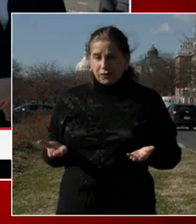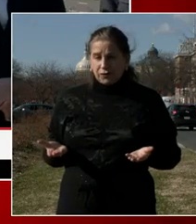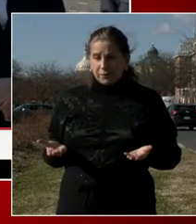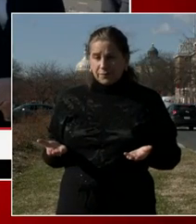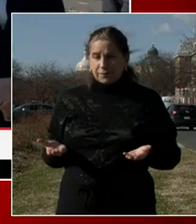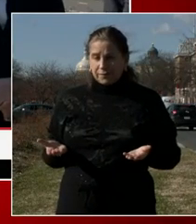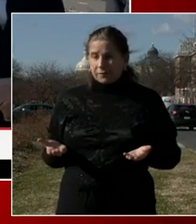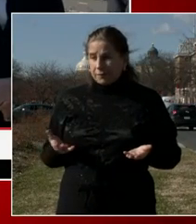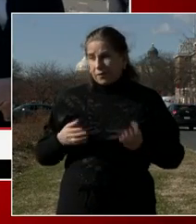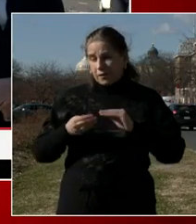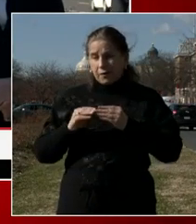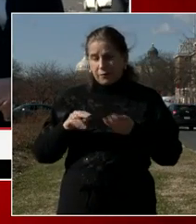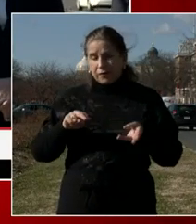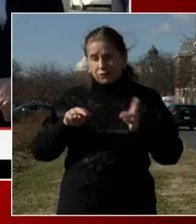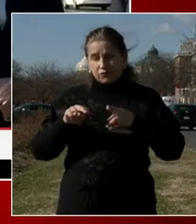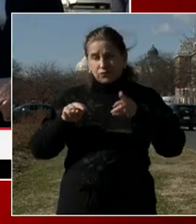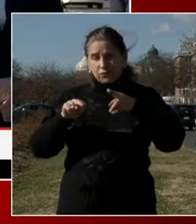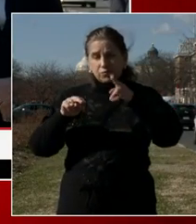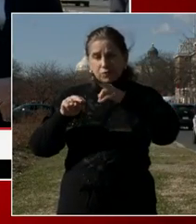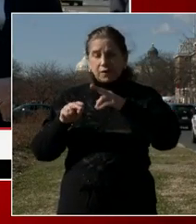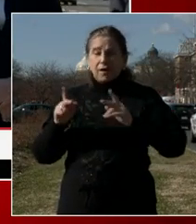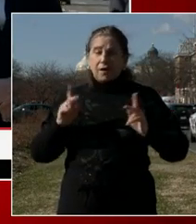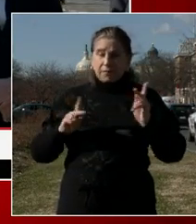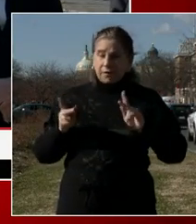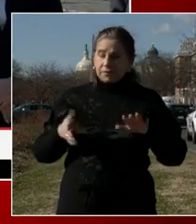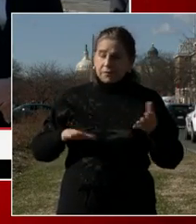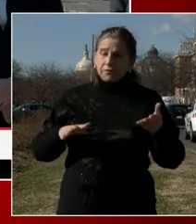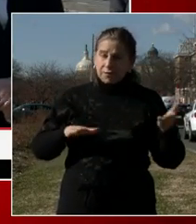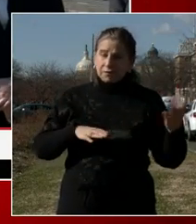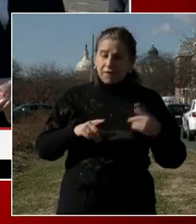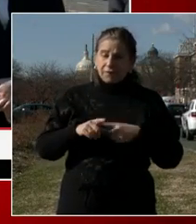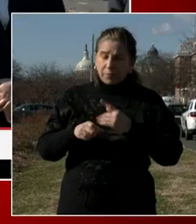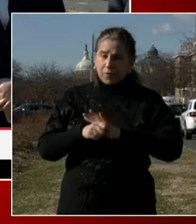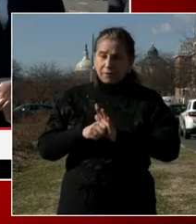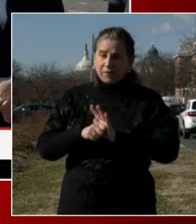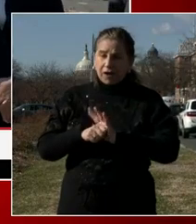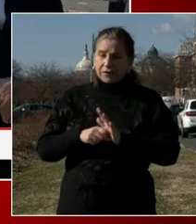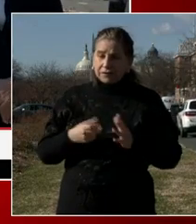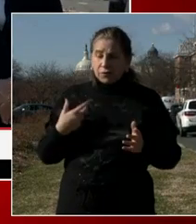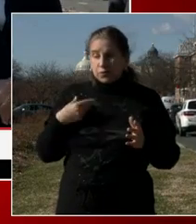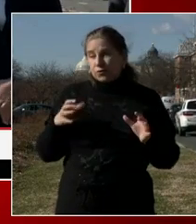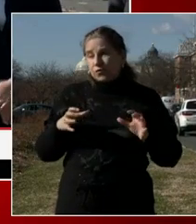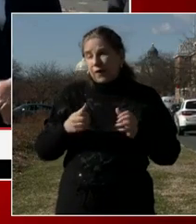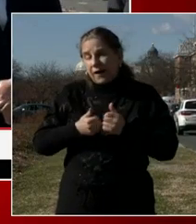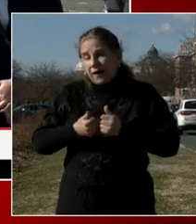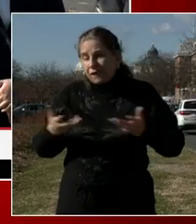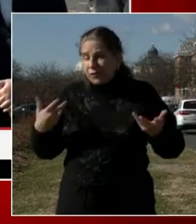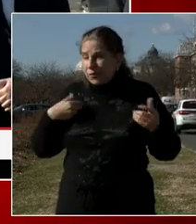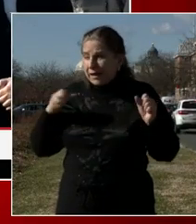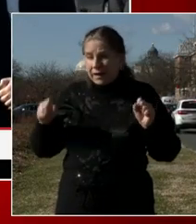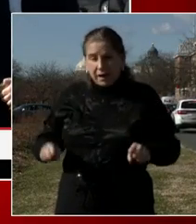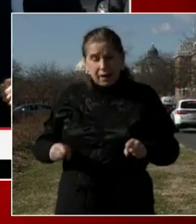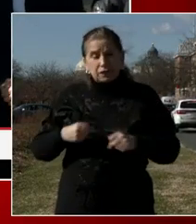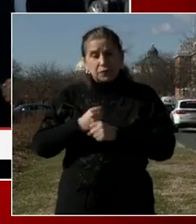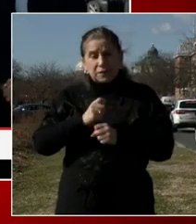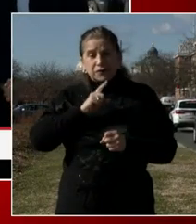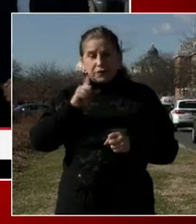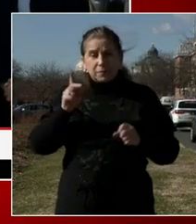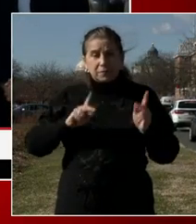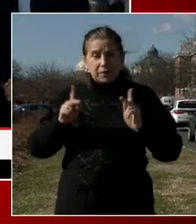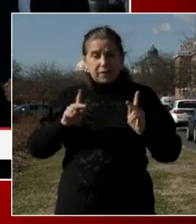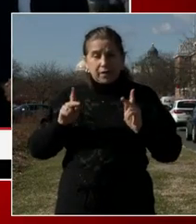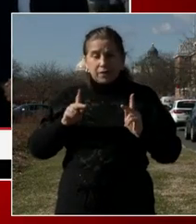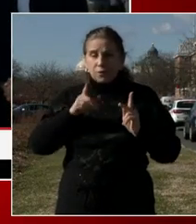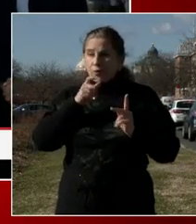and people who died from COVID. And we're going to do everything that we can to make sure that the people who need it